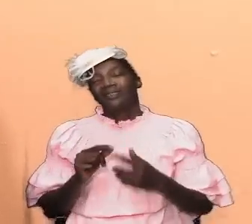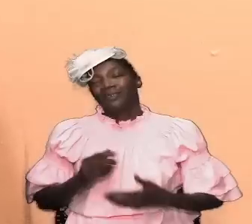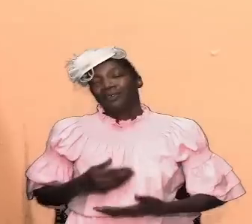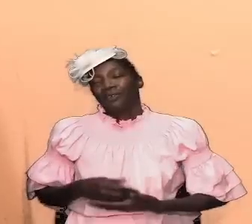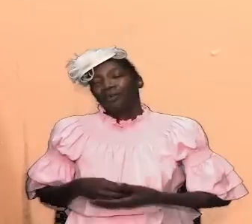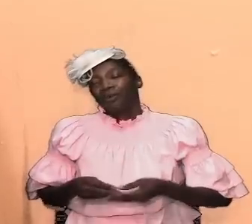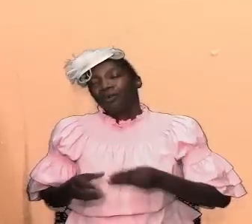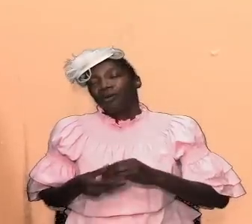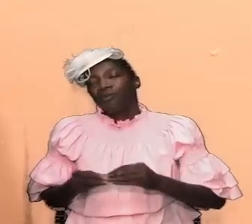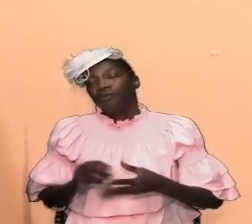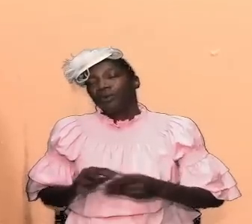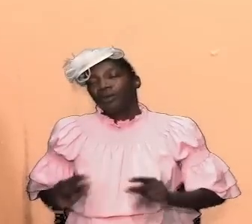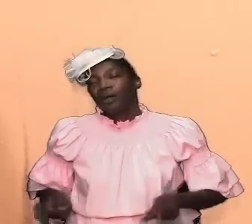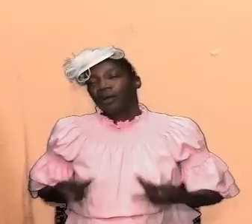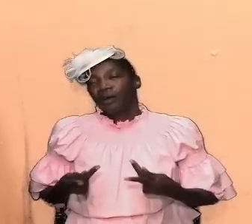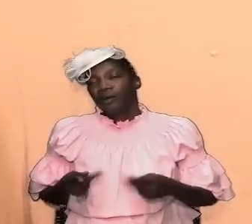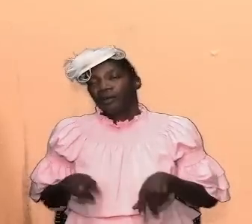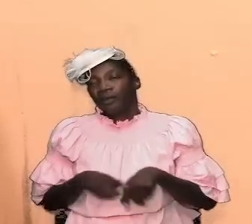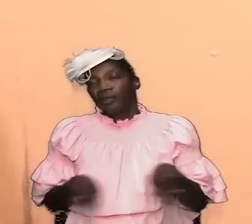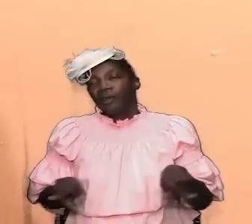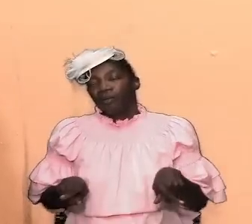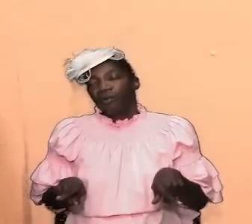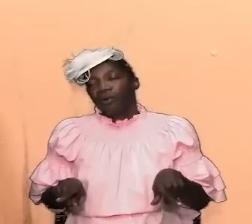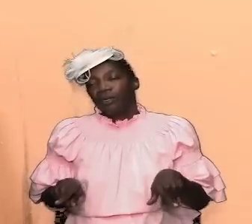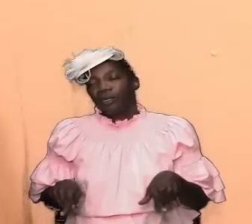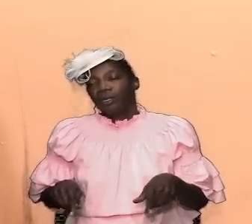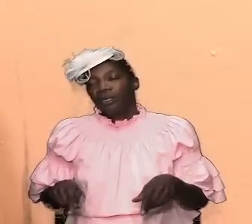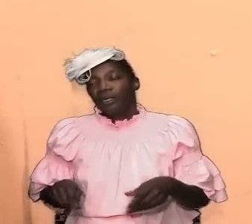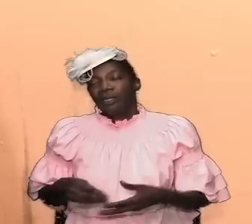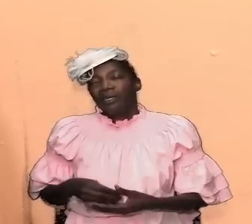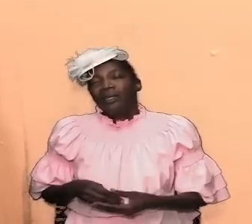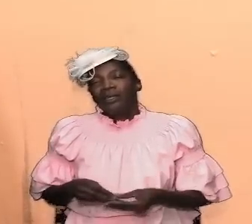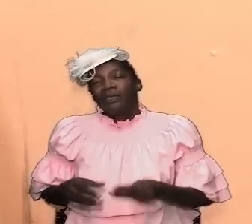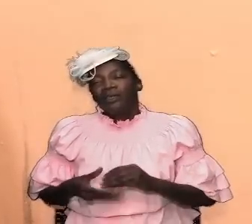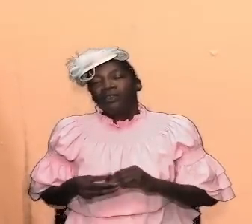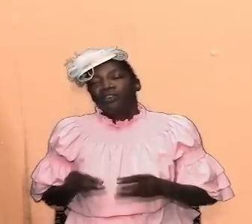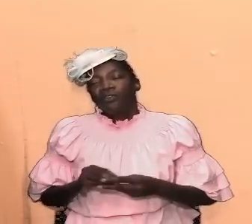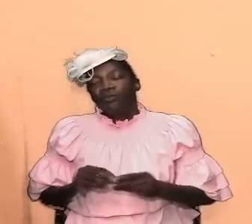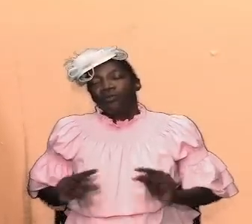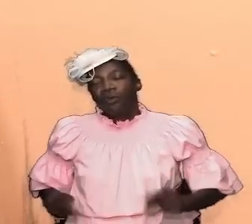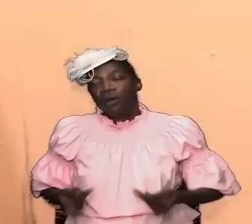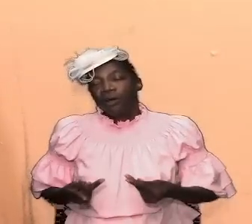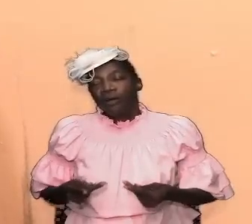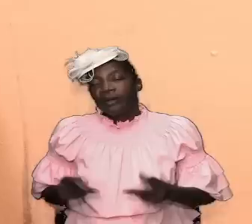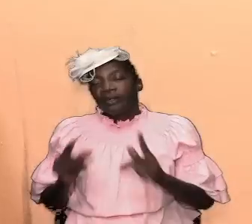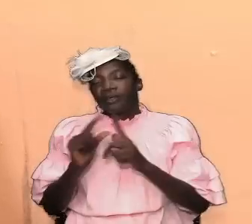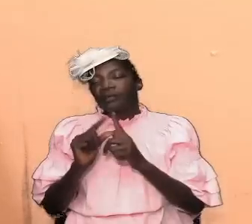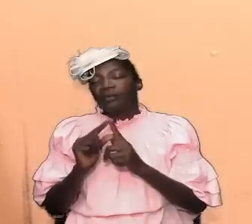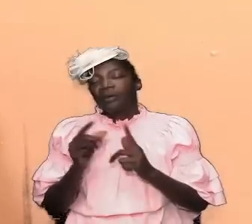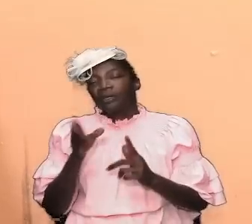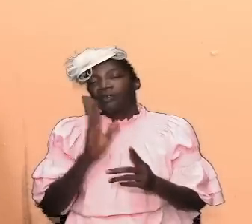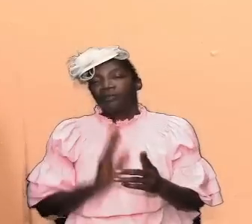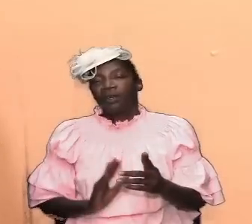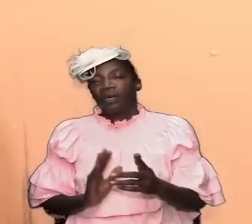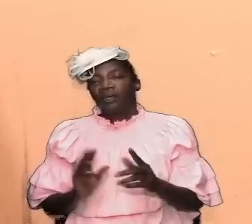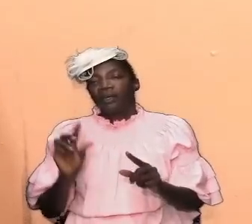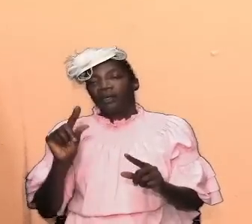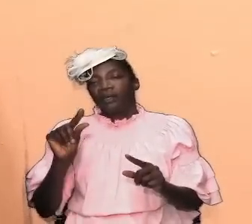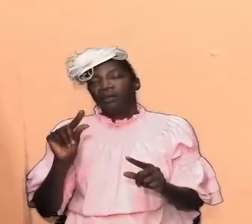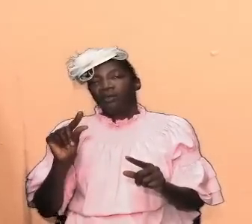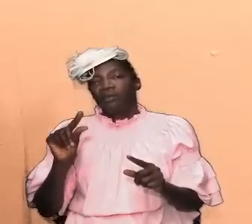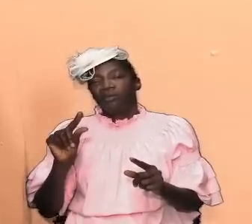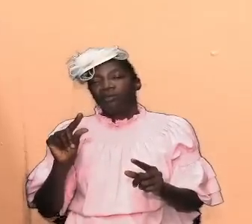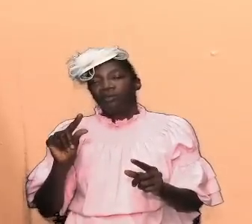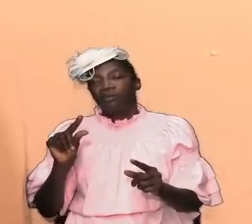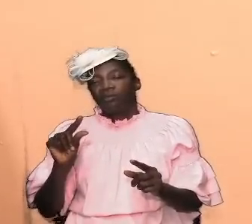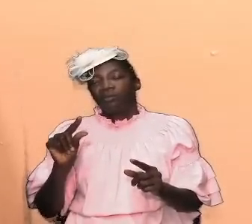whichever way we take it let it soothe or let it hurt it is the word of god and there will be no compromise